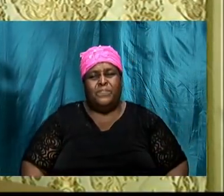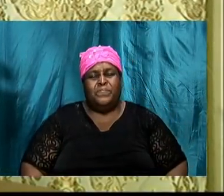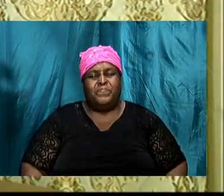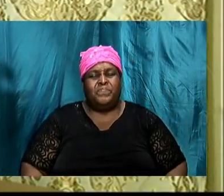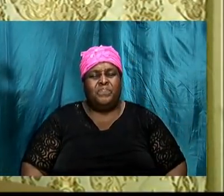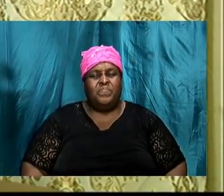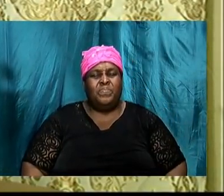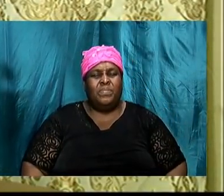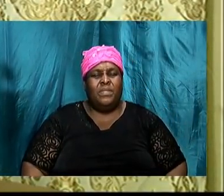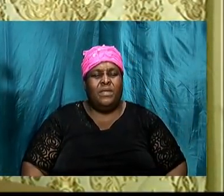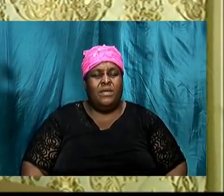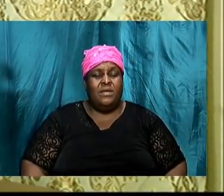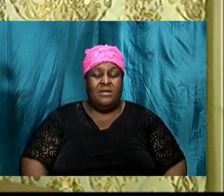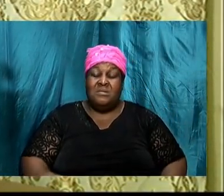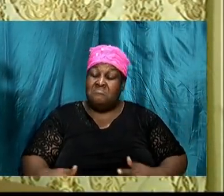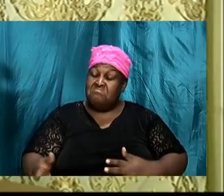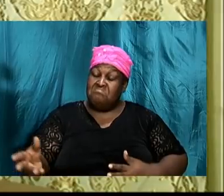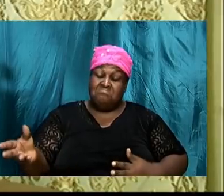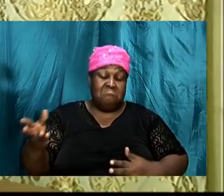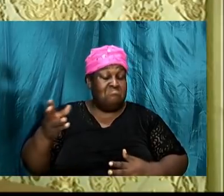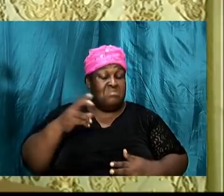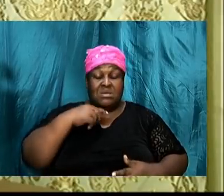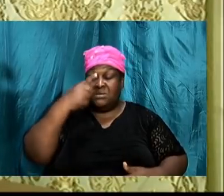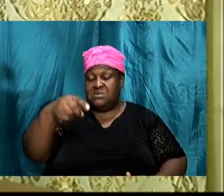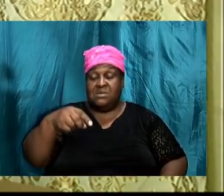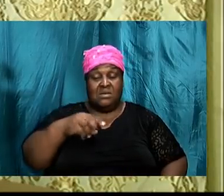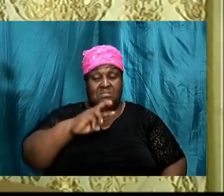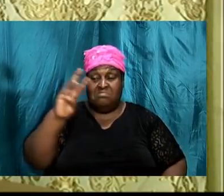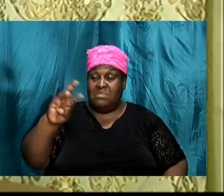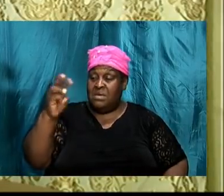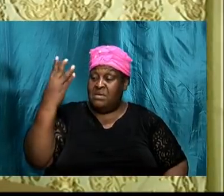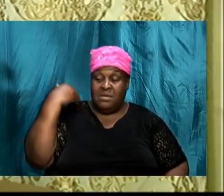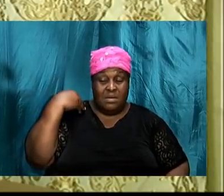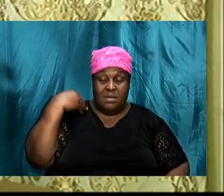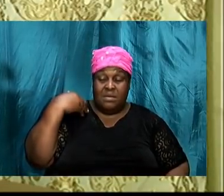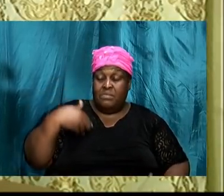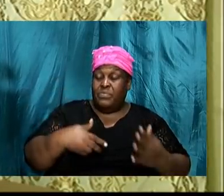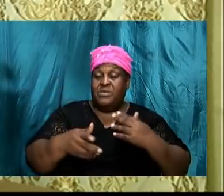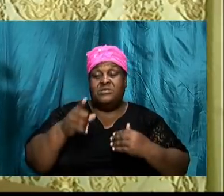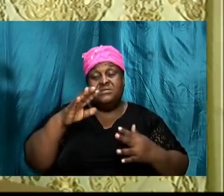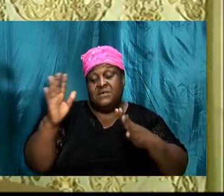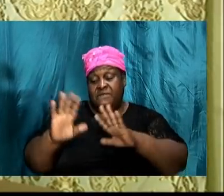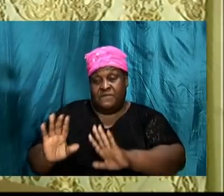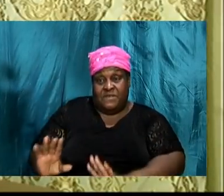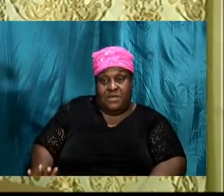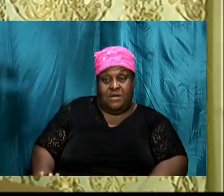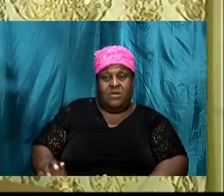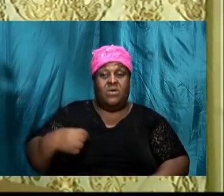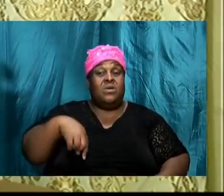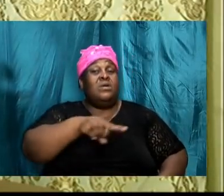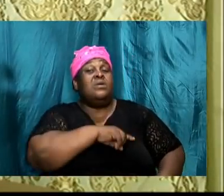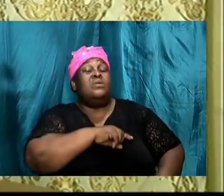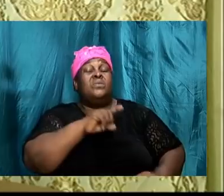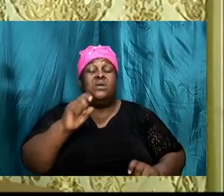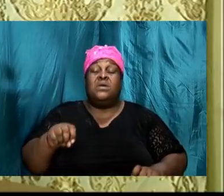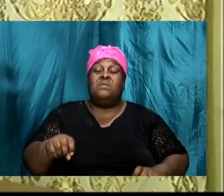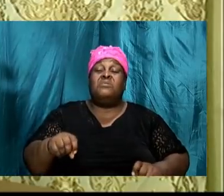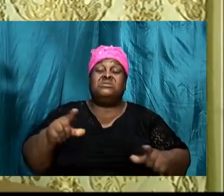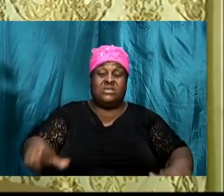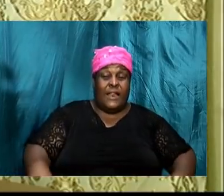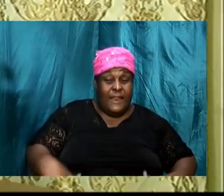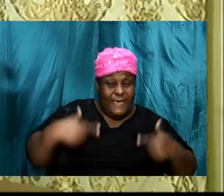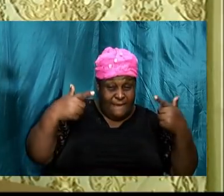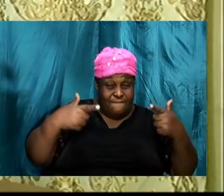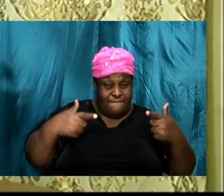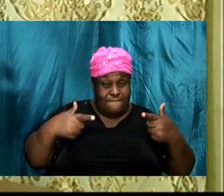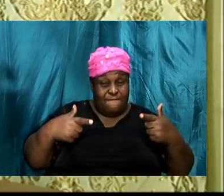fear that we should operate with. There is a fear that we should walk with. And this fear is that holy